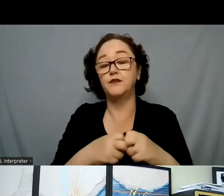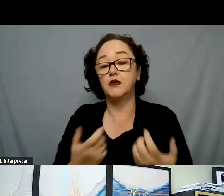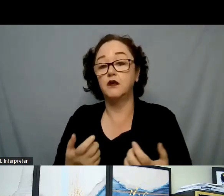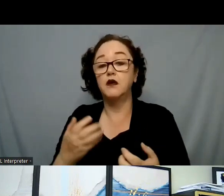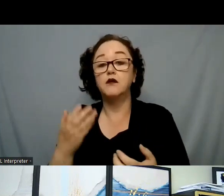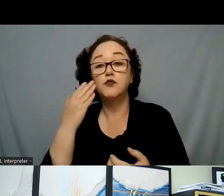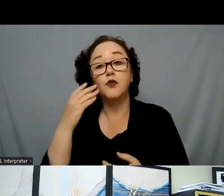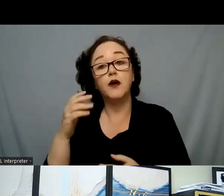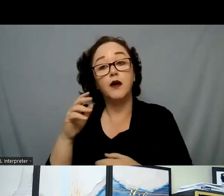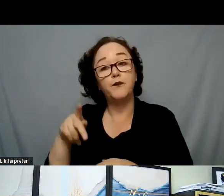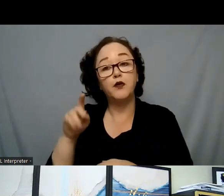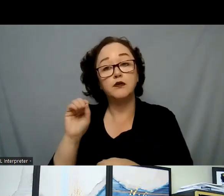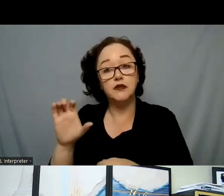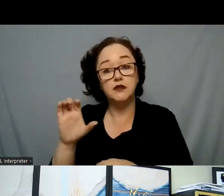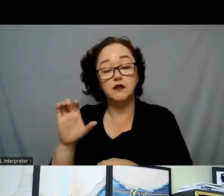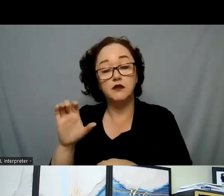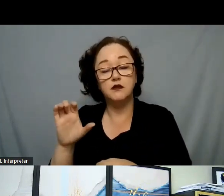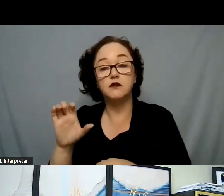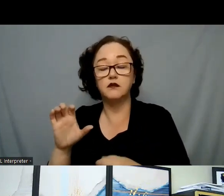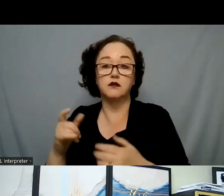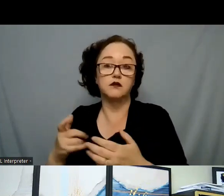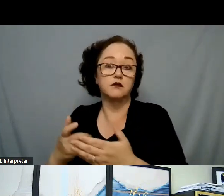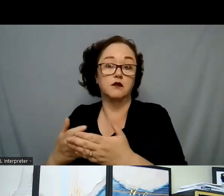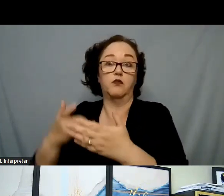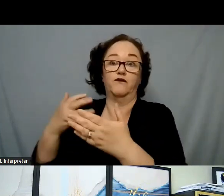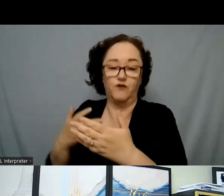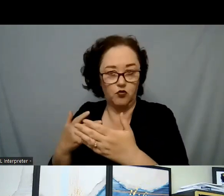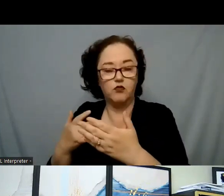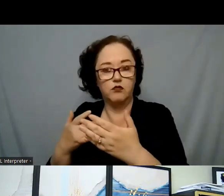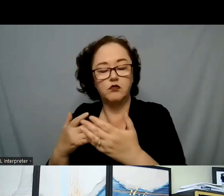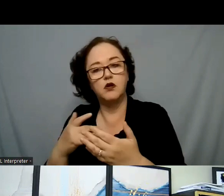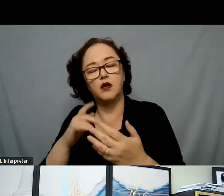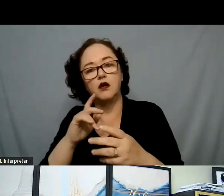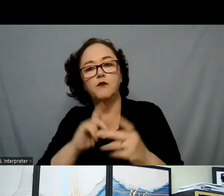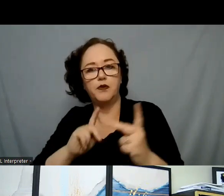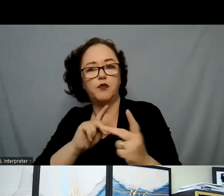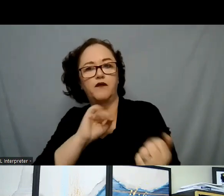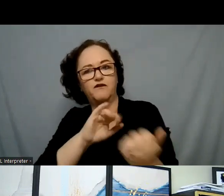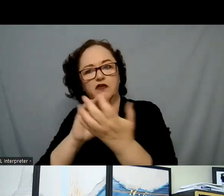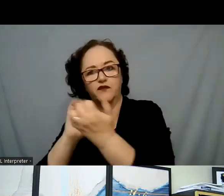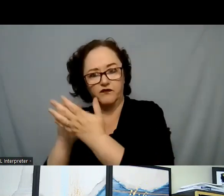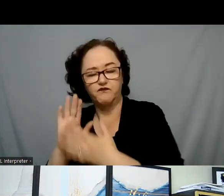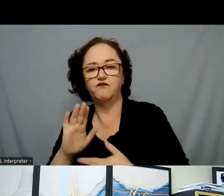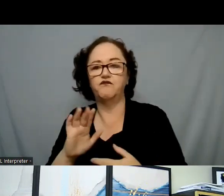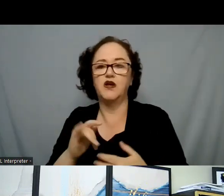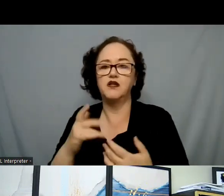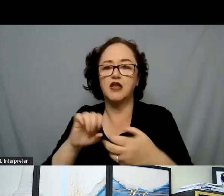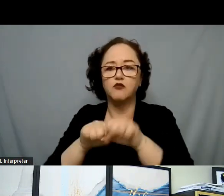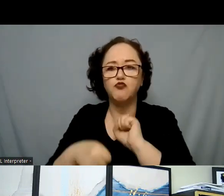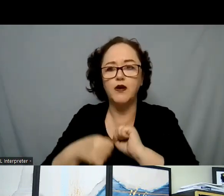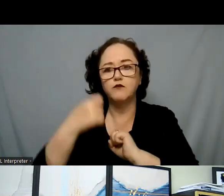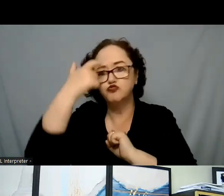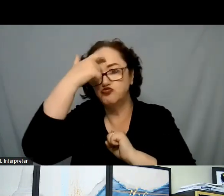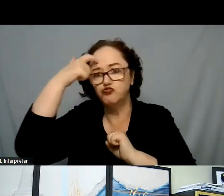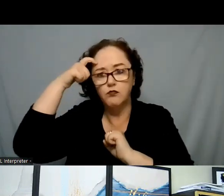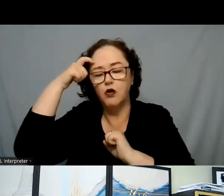were already trying to face trauma, race-based trauma, things of that nature. And then, in the African-American community,